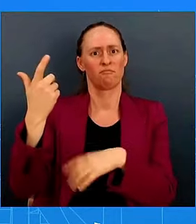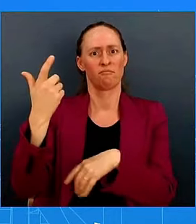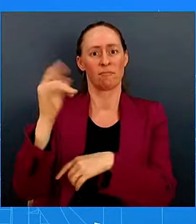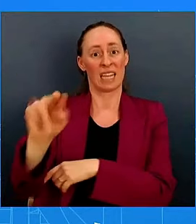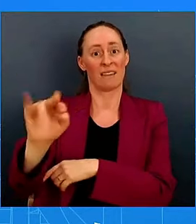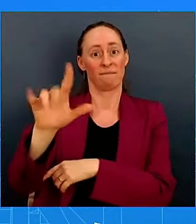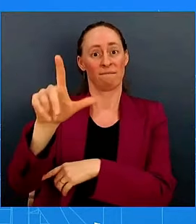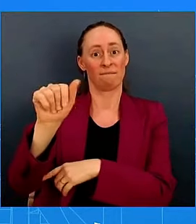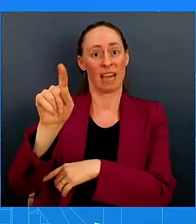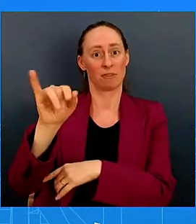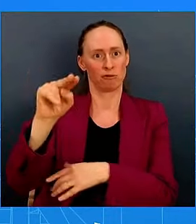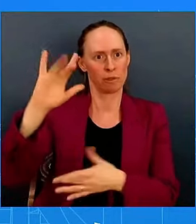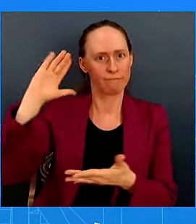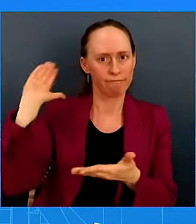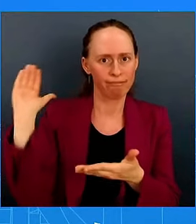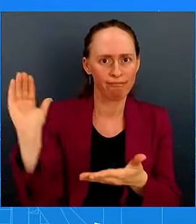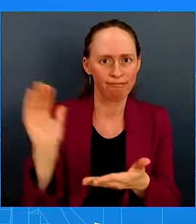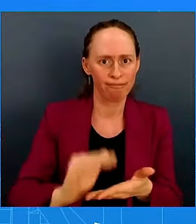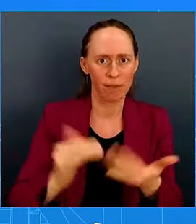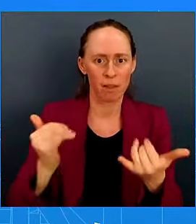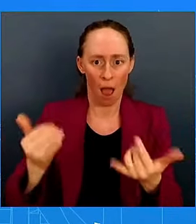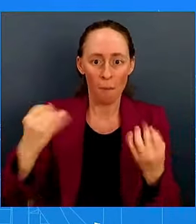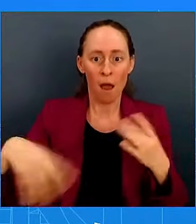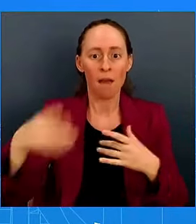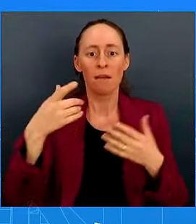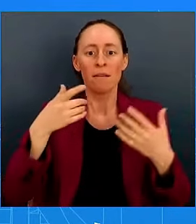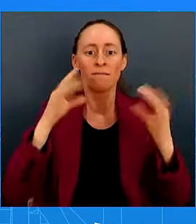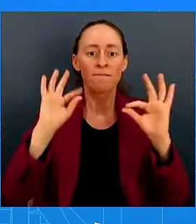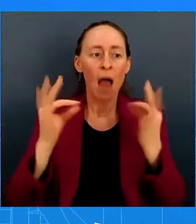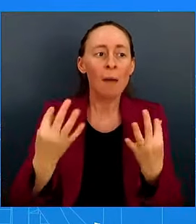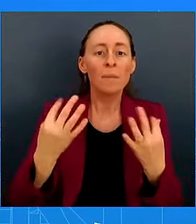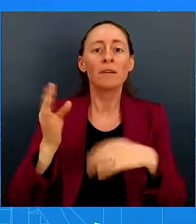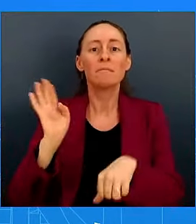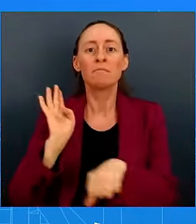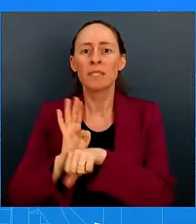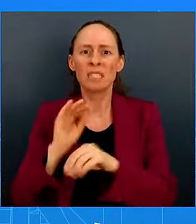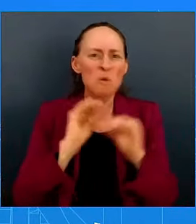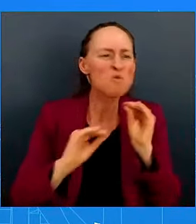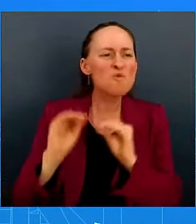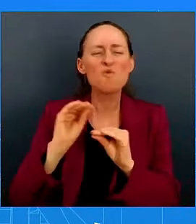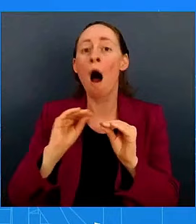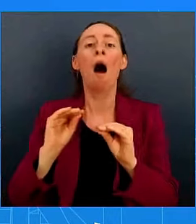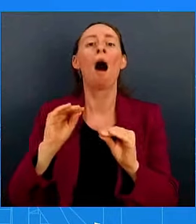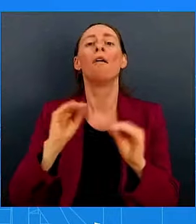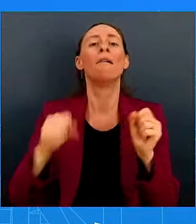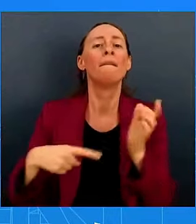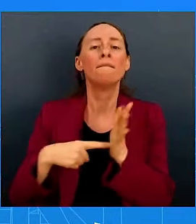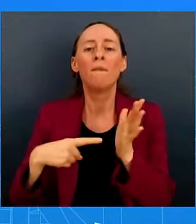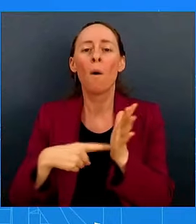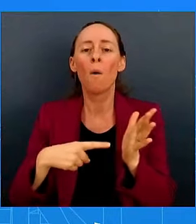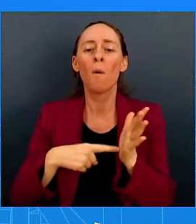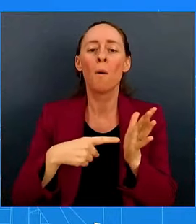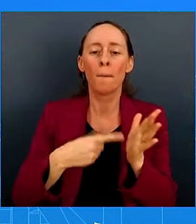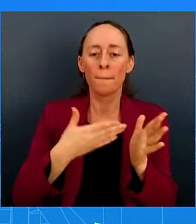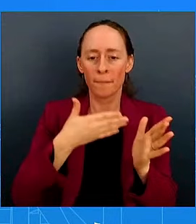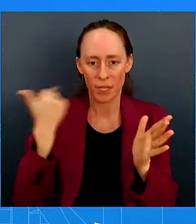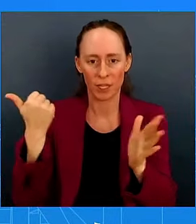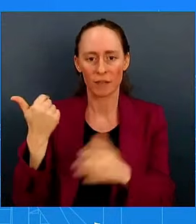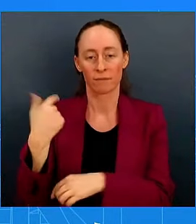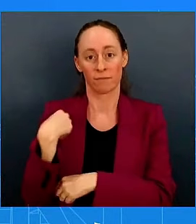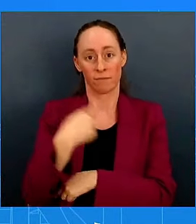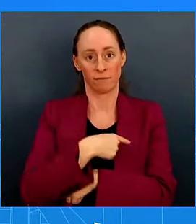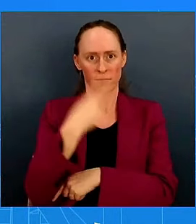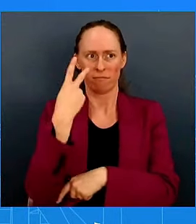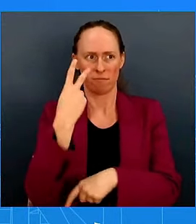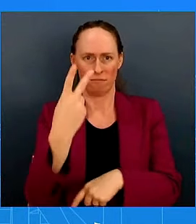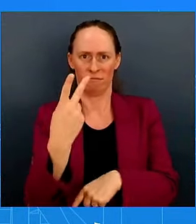That's important for families, for businesses. And so I think the progress being made at this